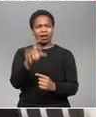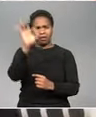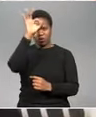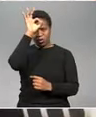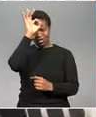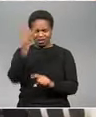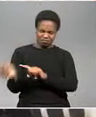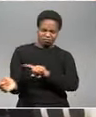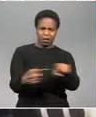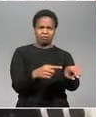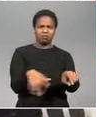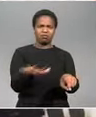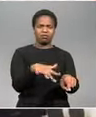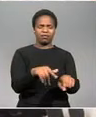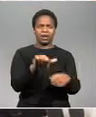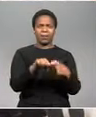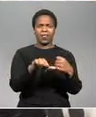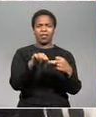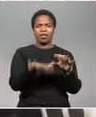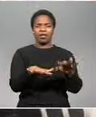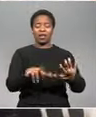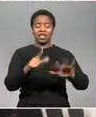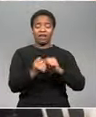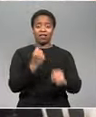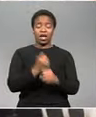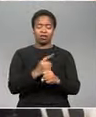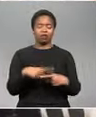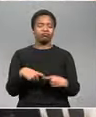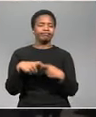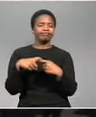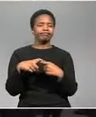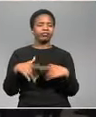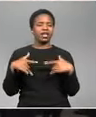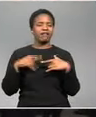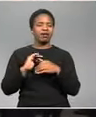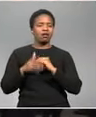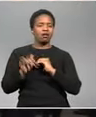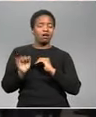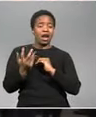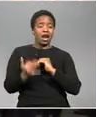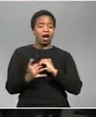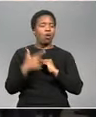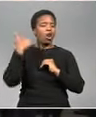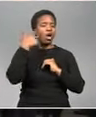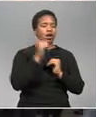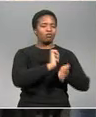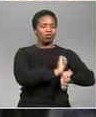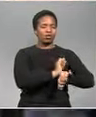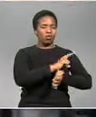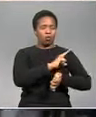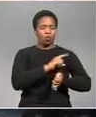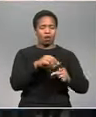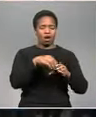assange out of the embassy in april after his seven-year asylum was revoked he is currently in a london prison for breaching his bail